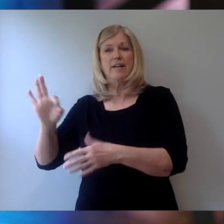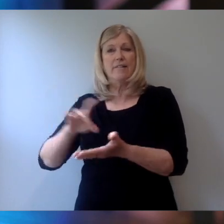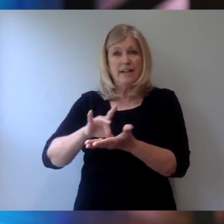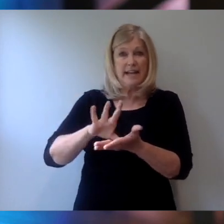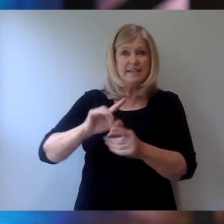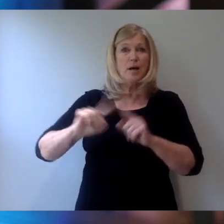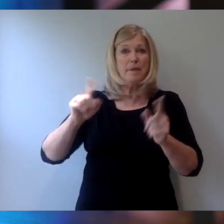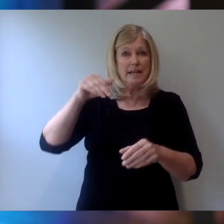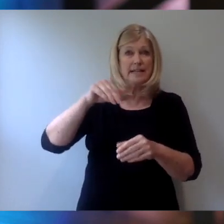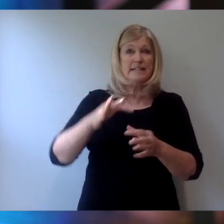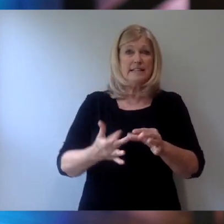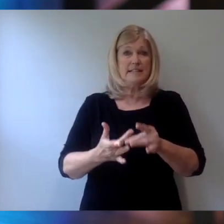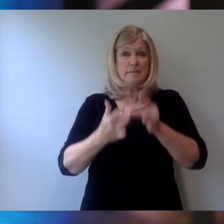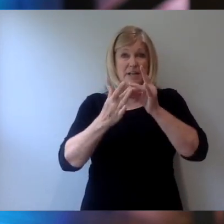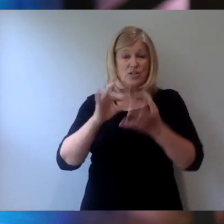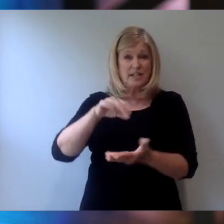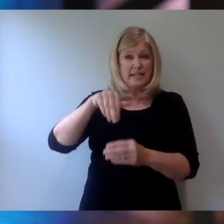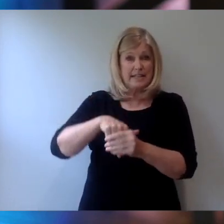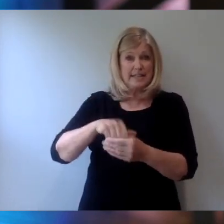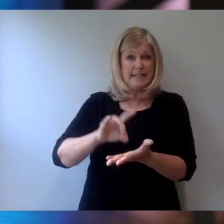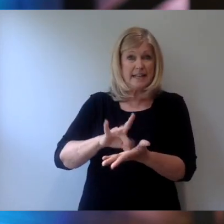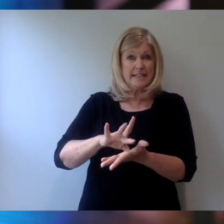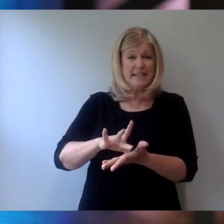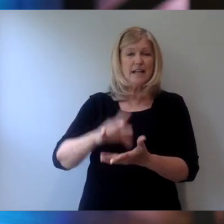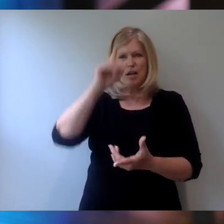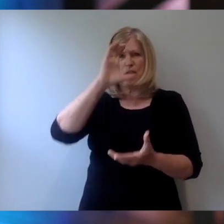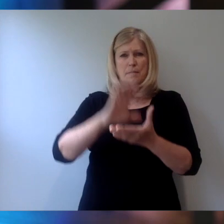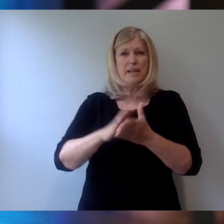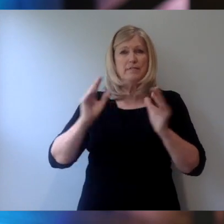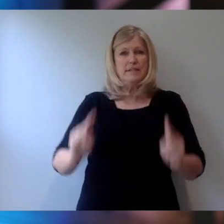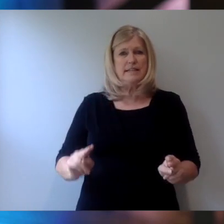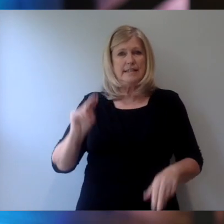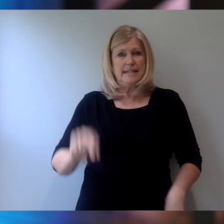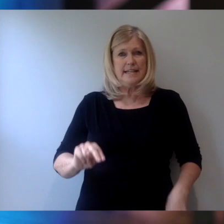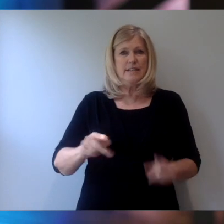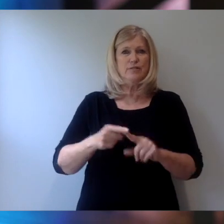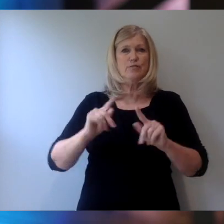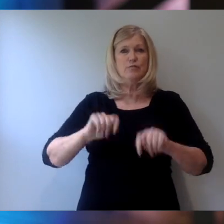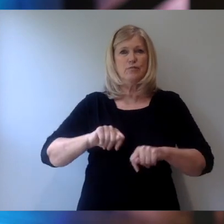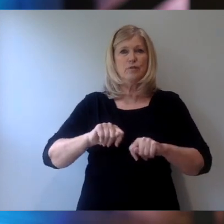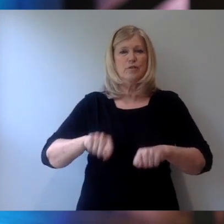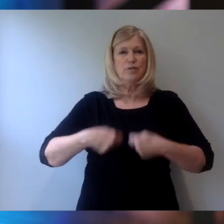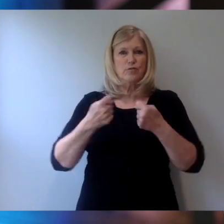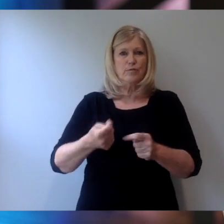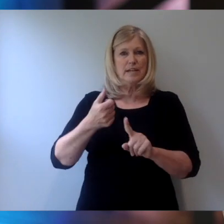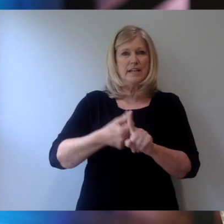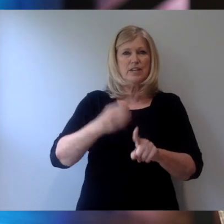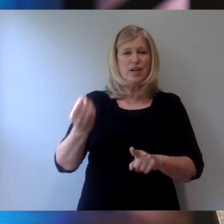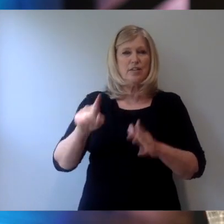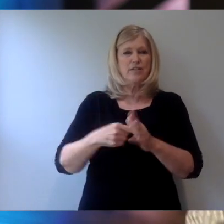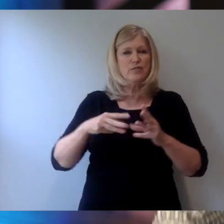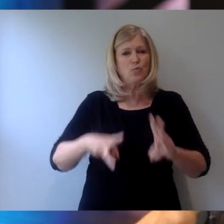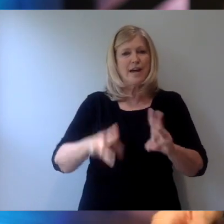exile, believers needed to treat one another this way because they needed one another to endure the